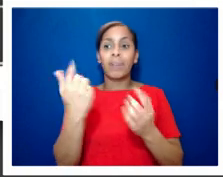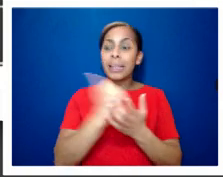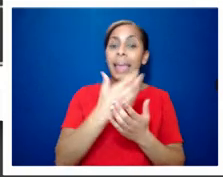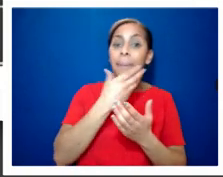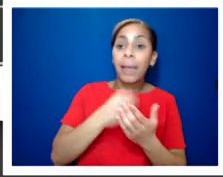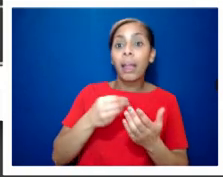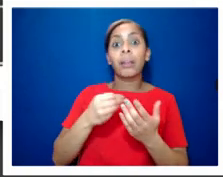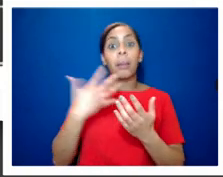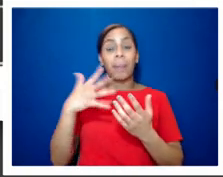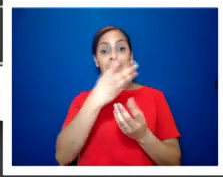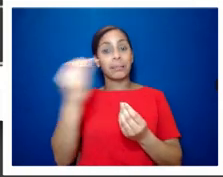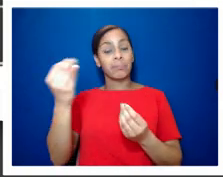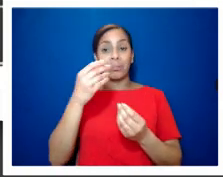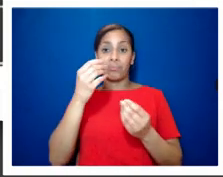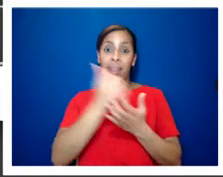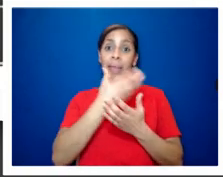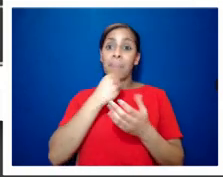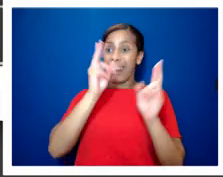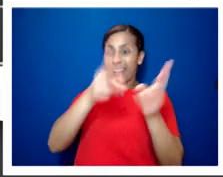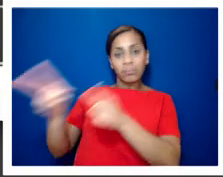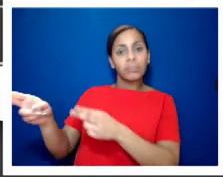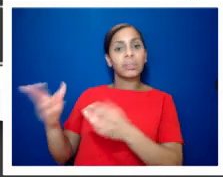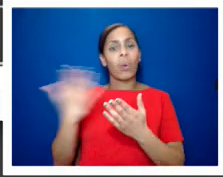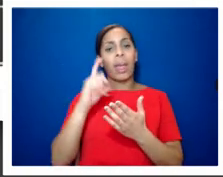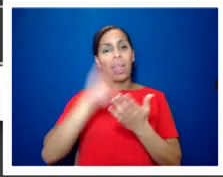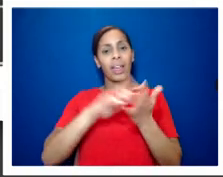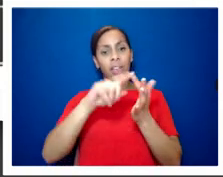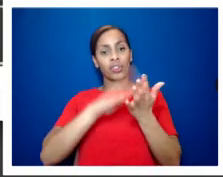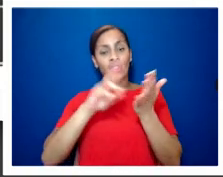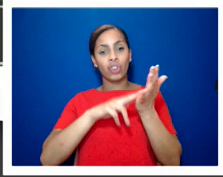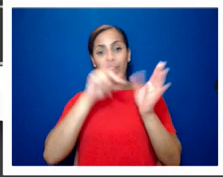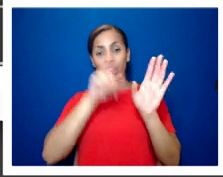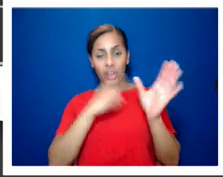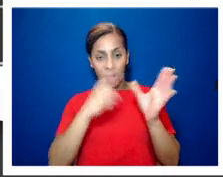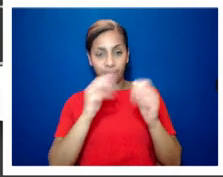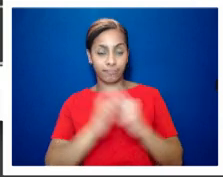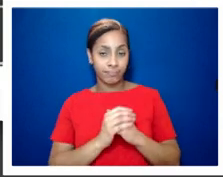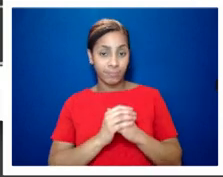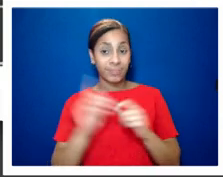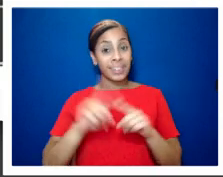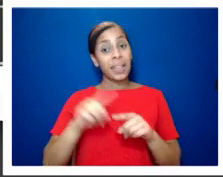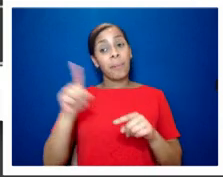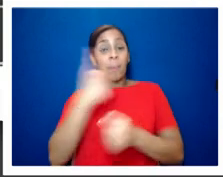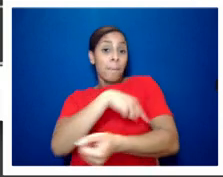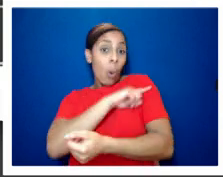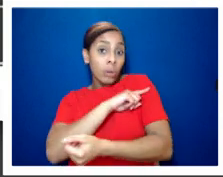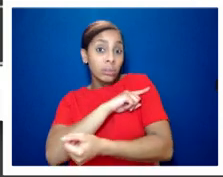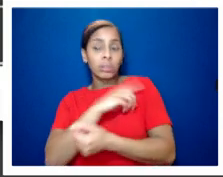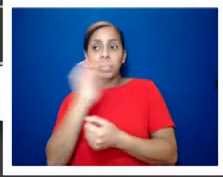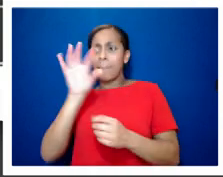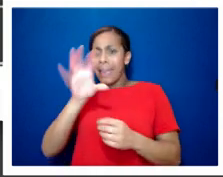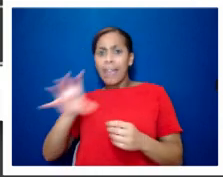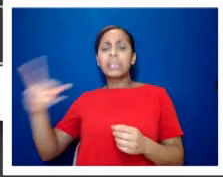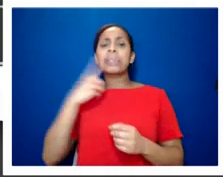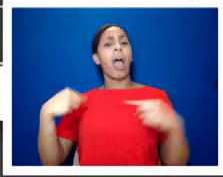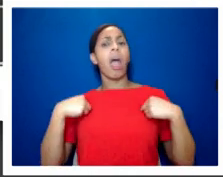opposition is growing in poland as well with most of the southeast of poland declaring itself an lgbt free zone and